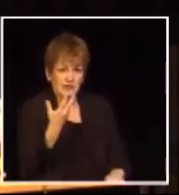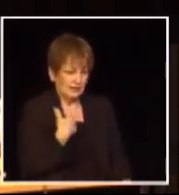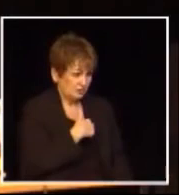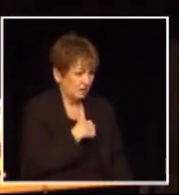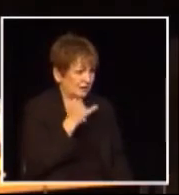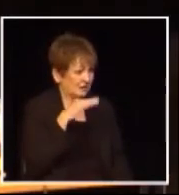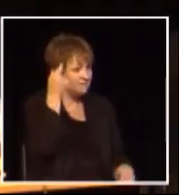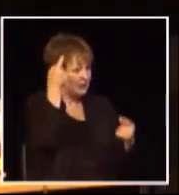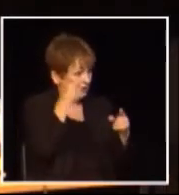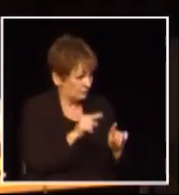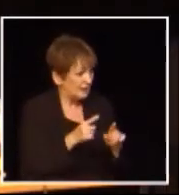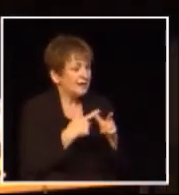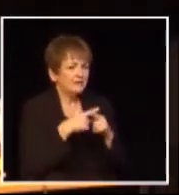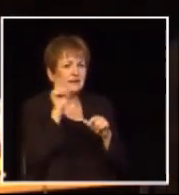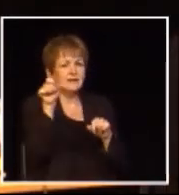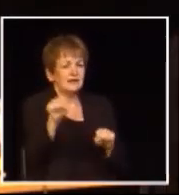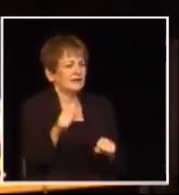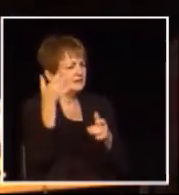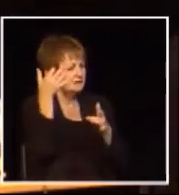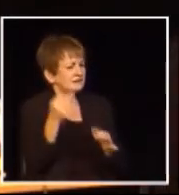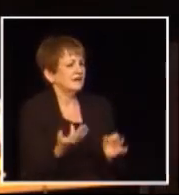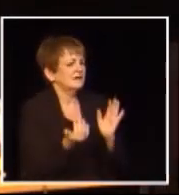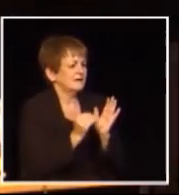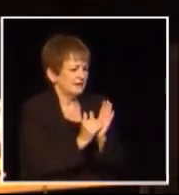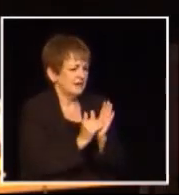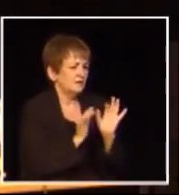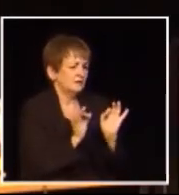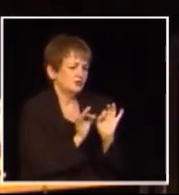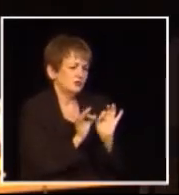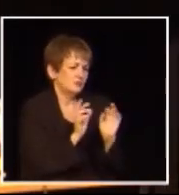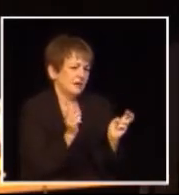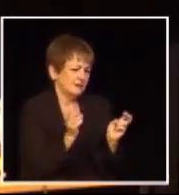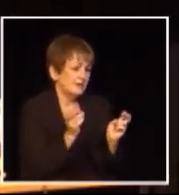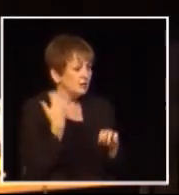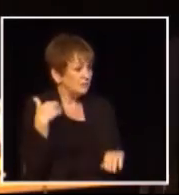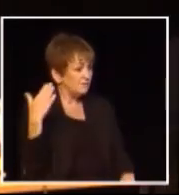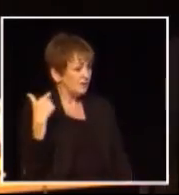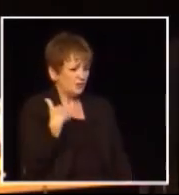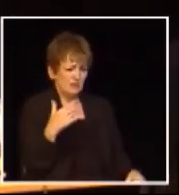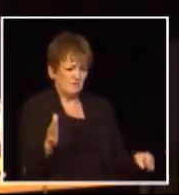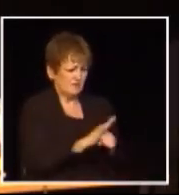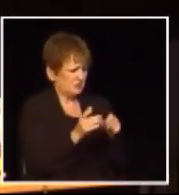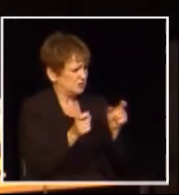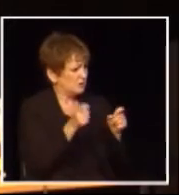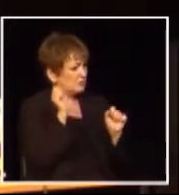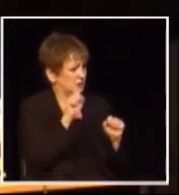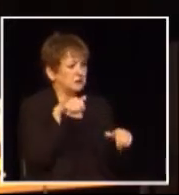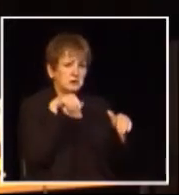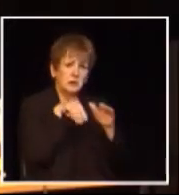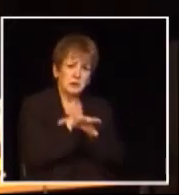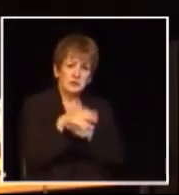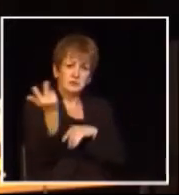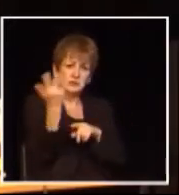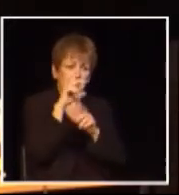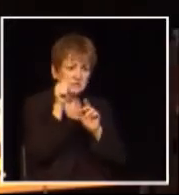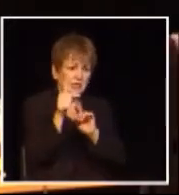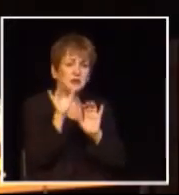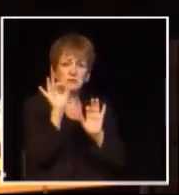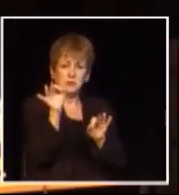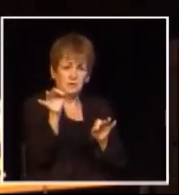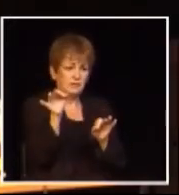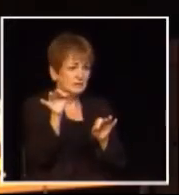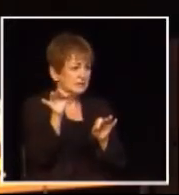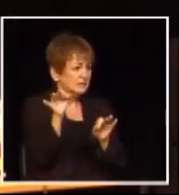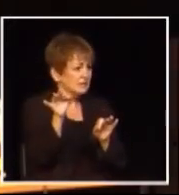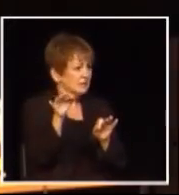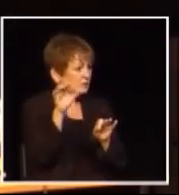they agree they have 2 months to respond and if they agree they can renegotiate the rate in the past we fully controlled our taxation we could